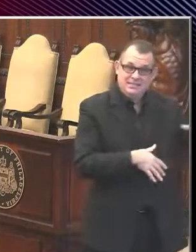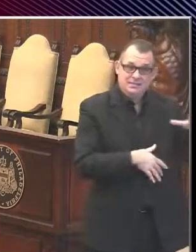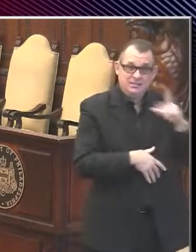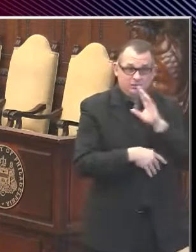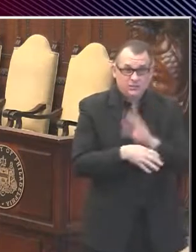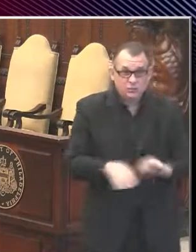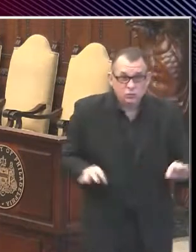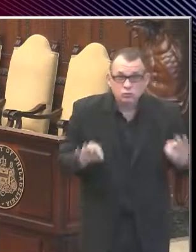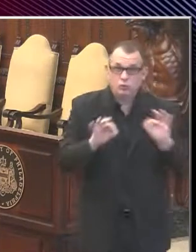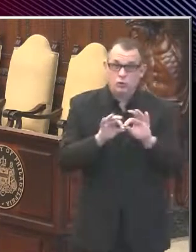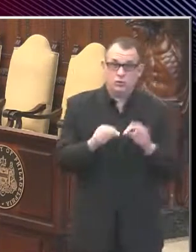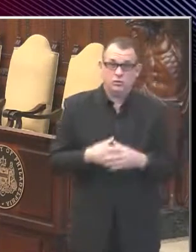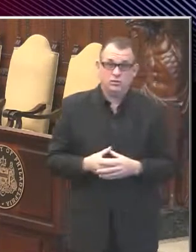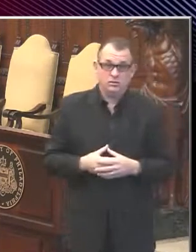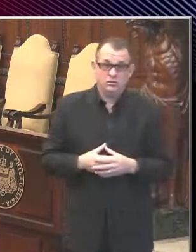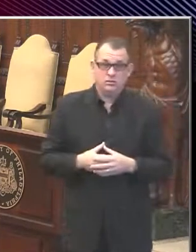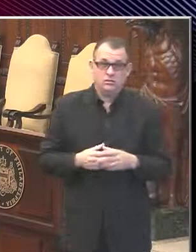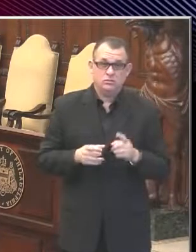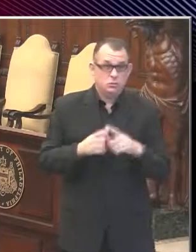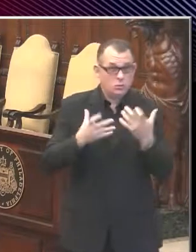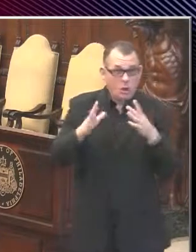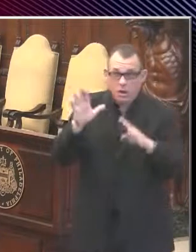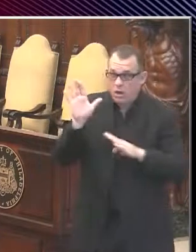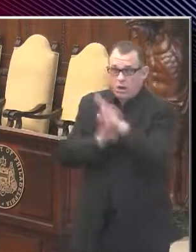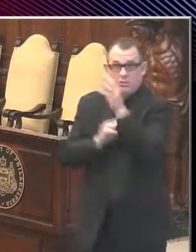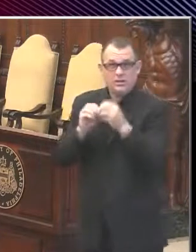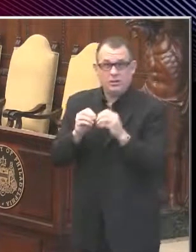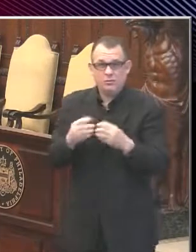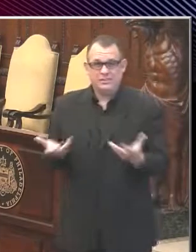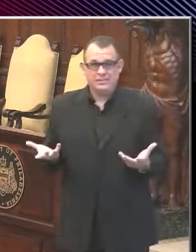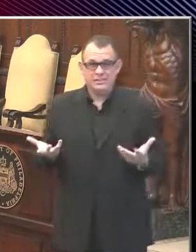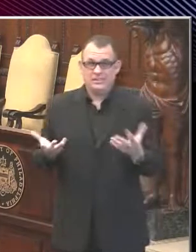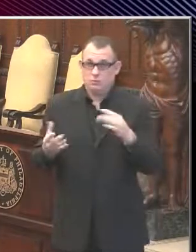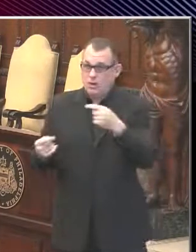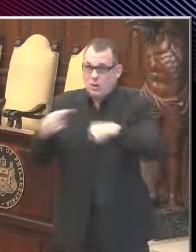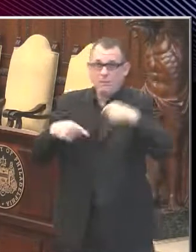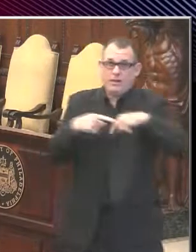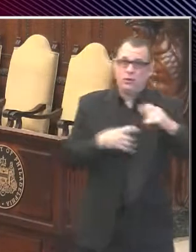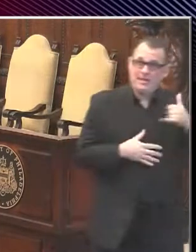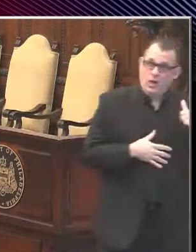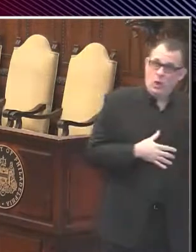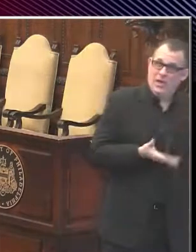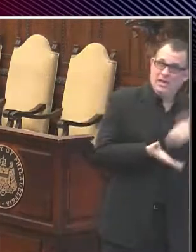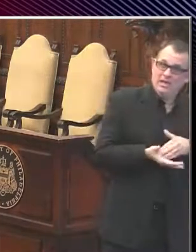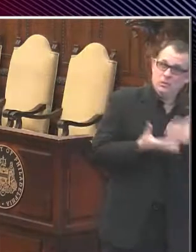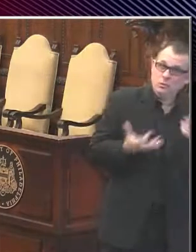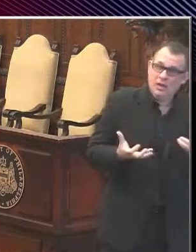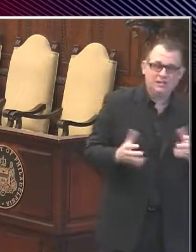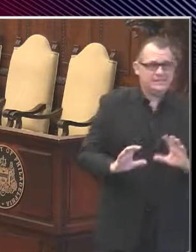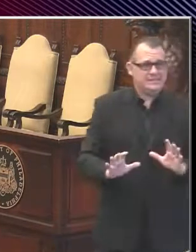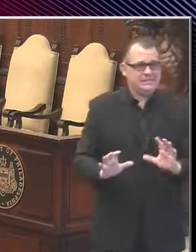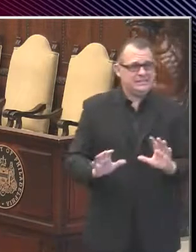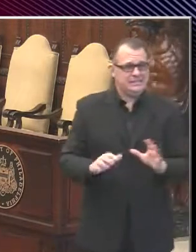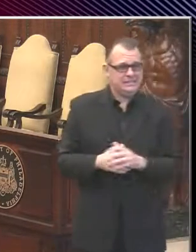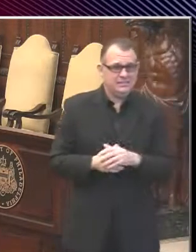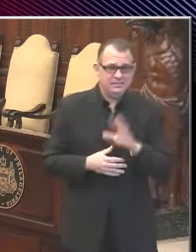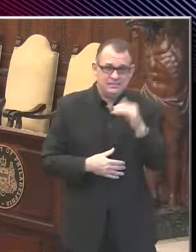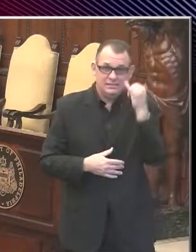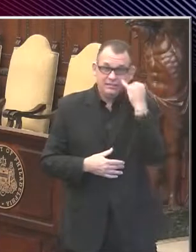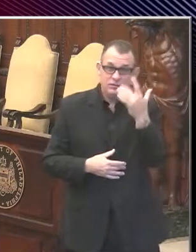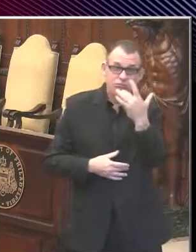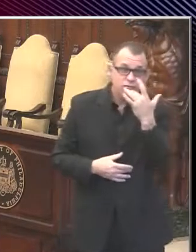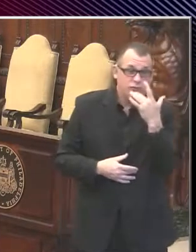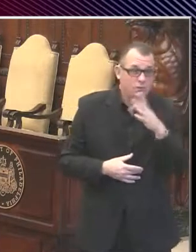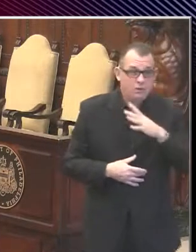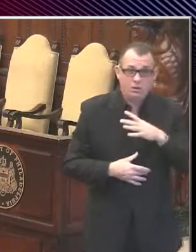back. So while I recognize there may be some folks who do go to the suburbs, I mean, I understand that they want to do more